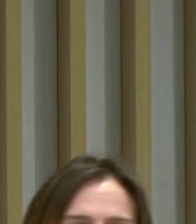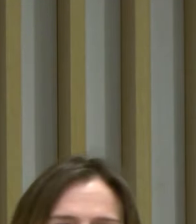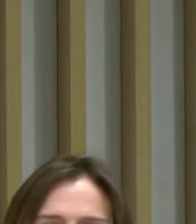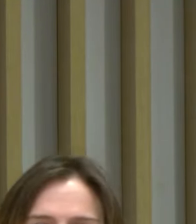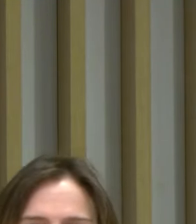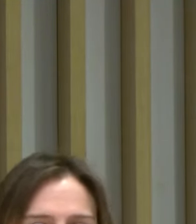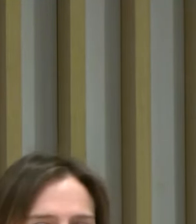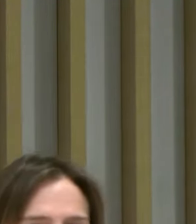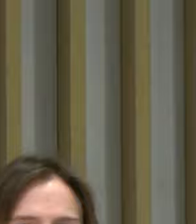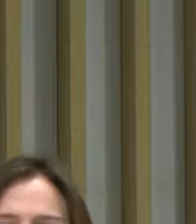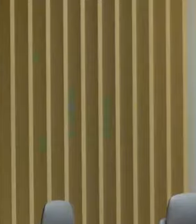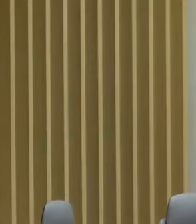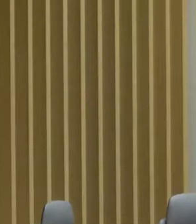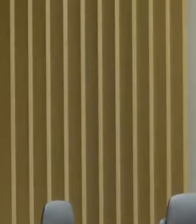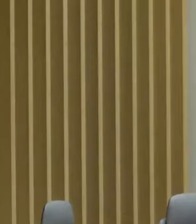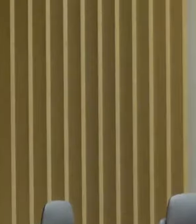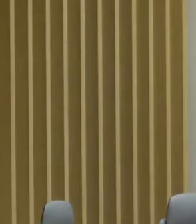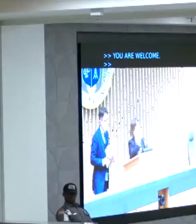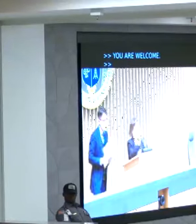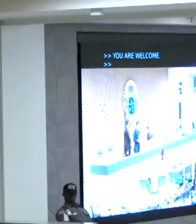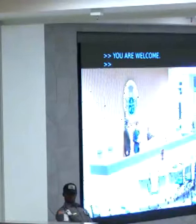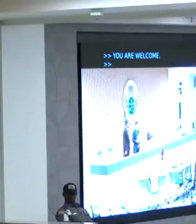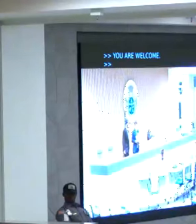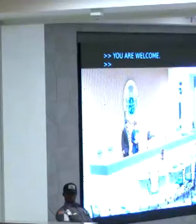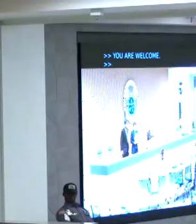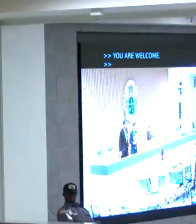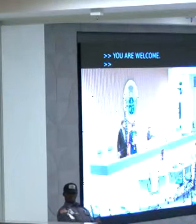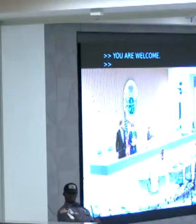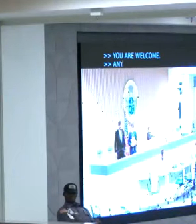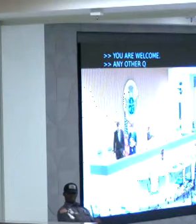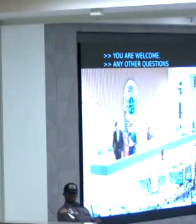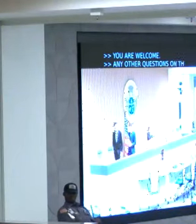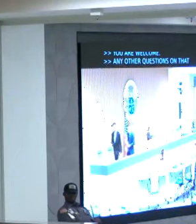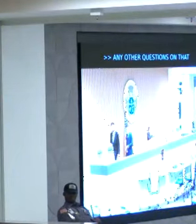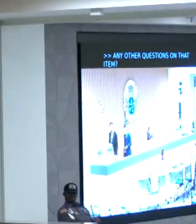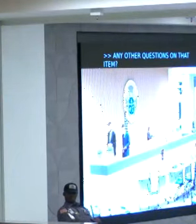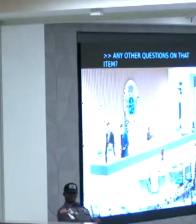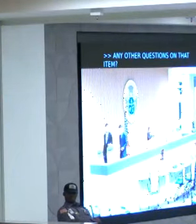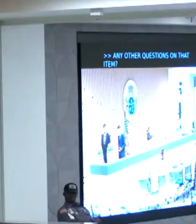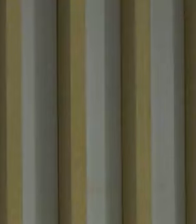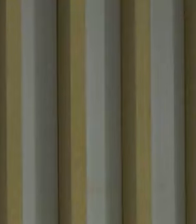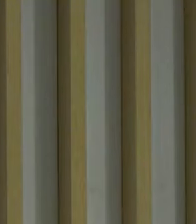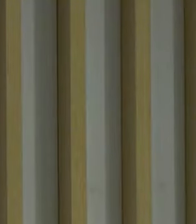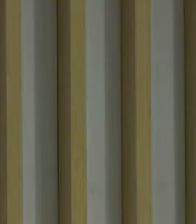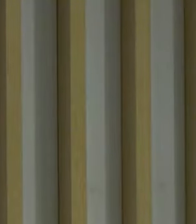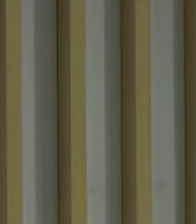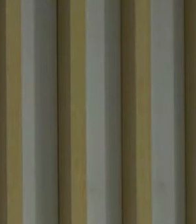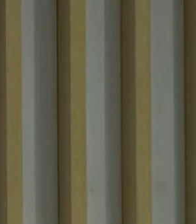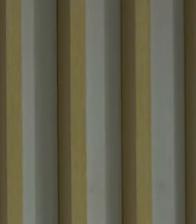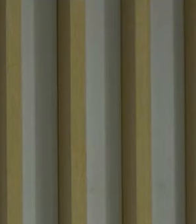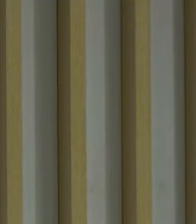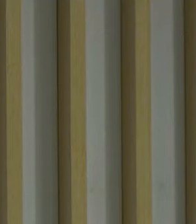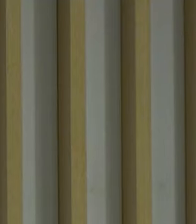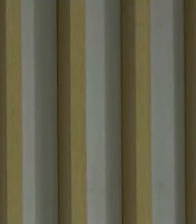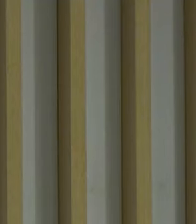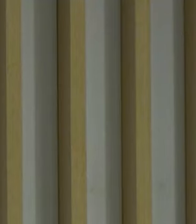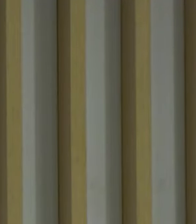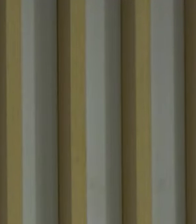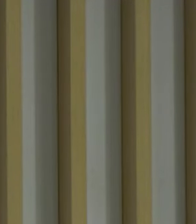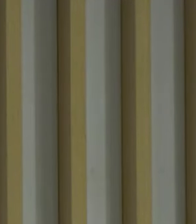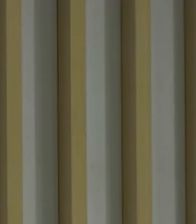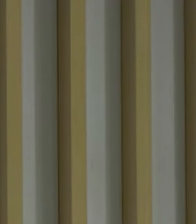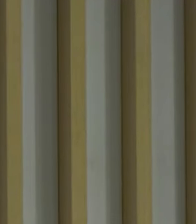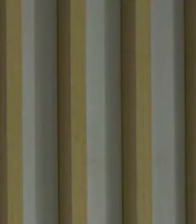Any other questions on that item? No. Okay. Thank you. So this includes our Bureau press conference. I believe Commissioner Carr is here